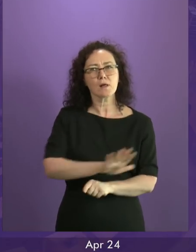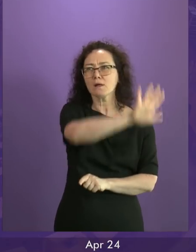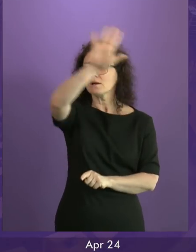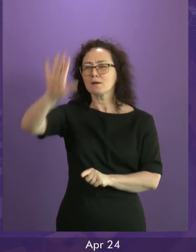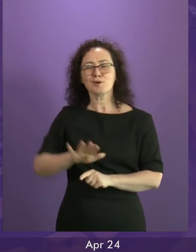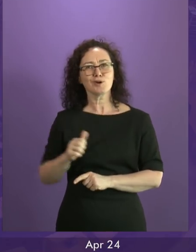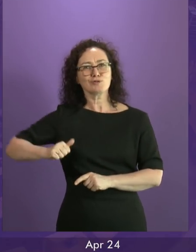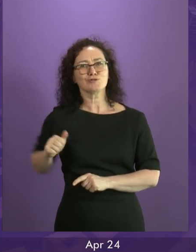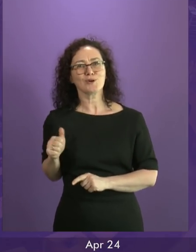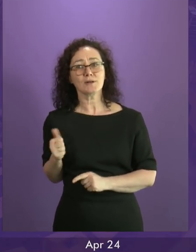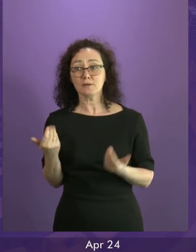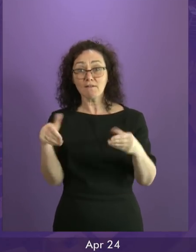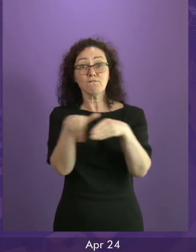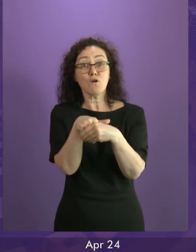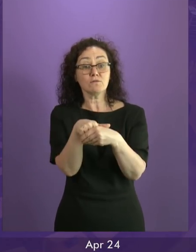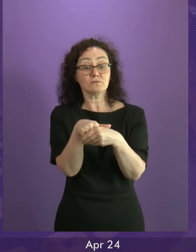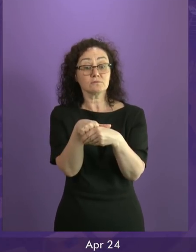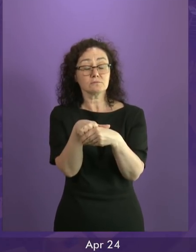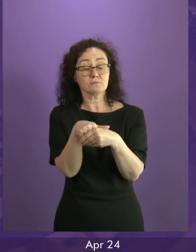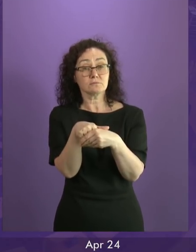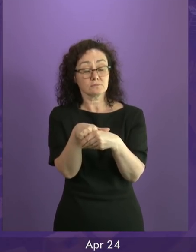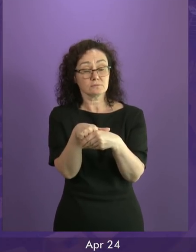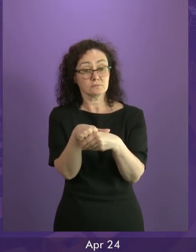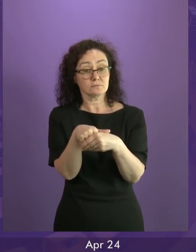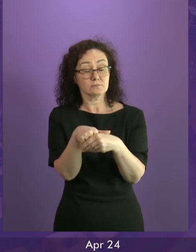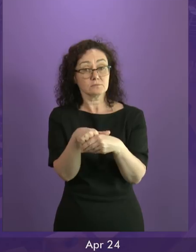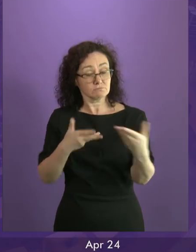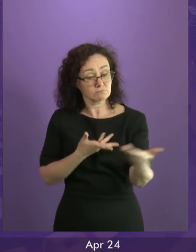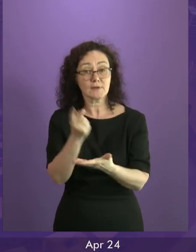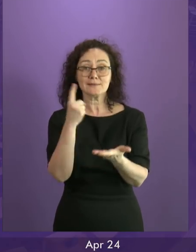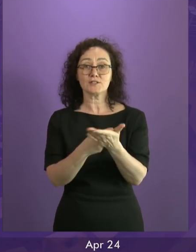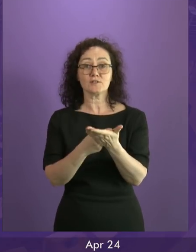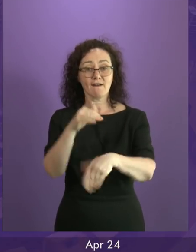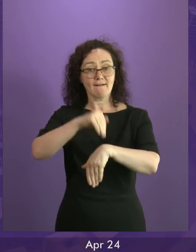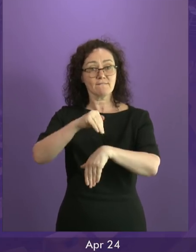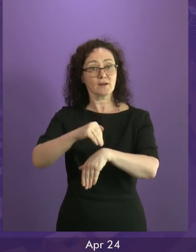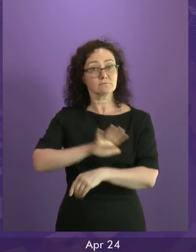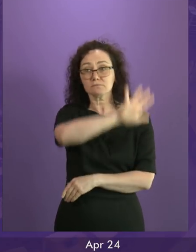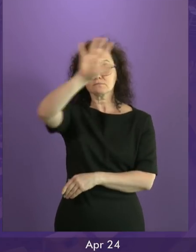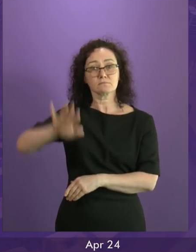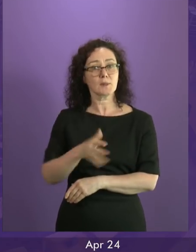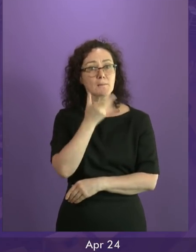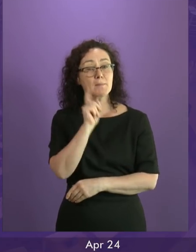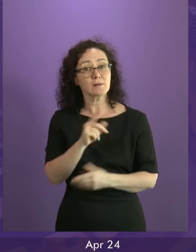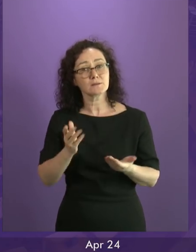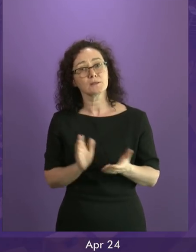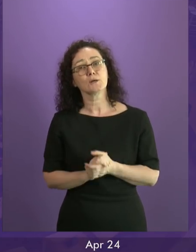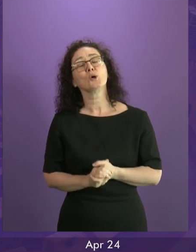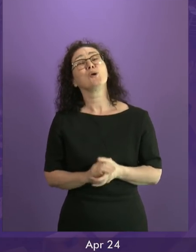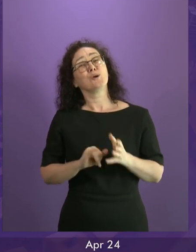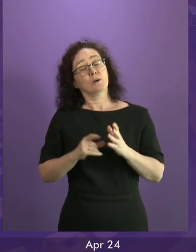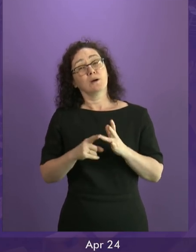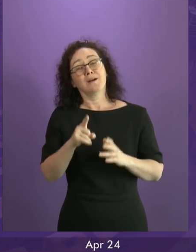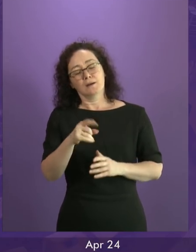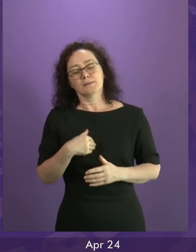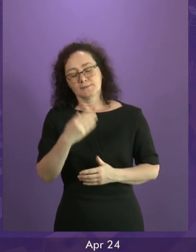helping us to shape the decisions we take on behalf of the country. So notwithstanding the tone of that question, I hope the